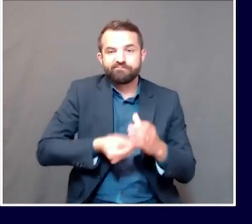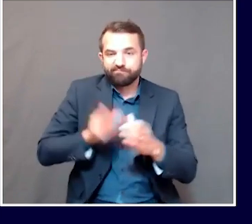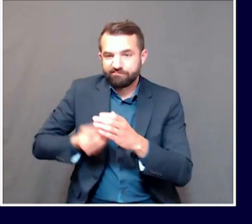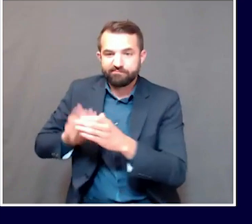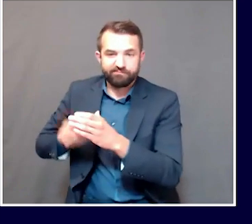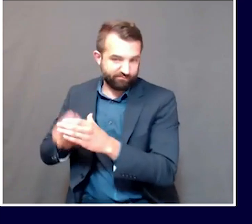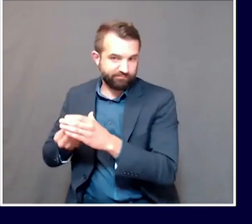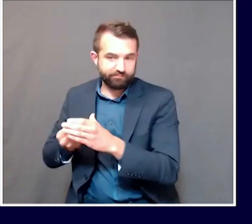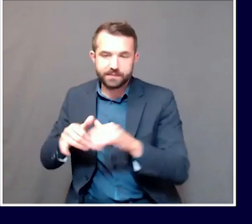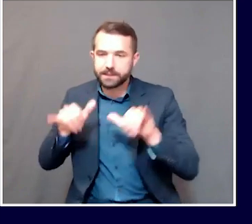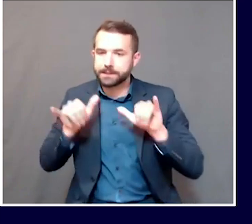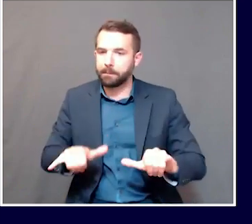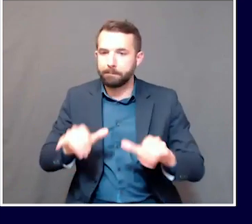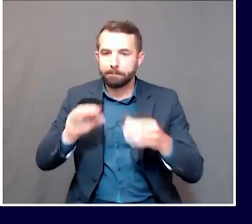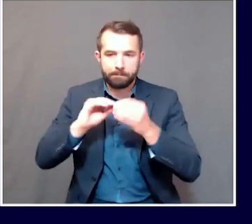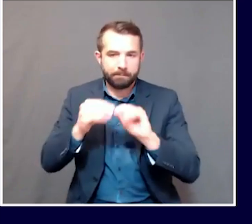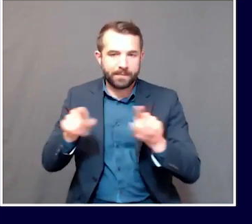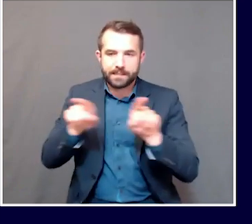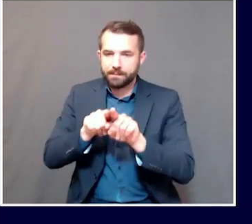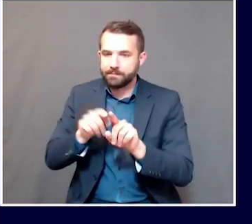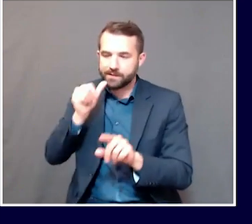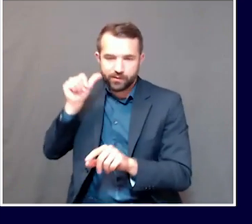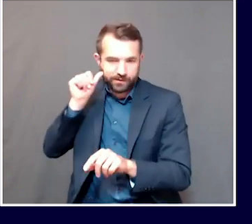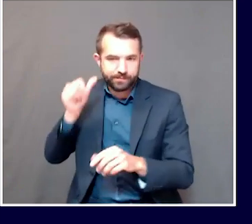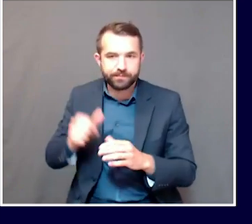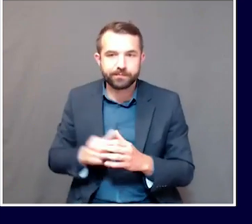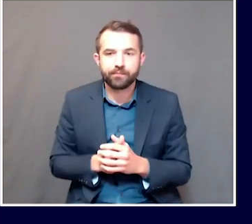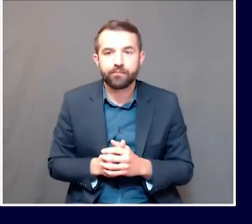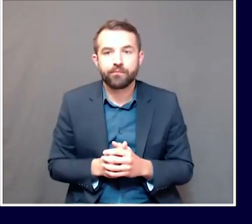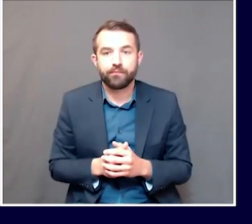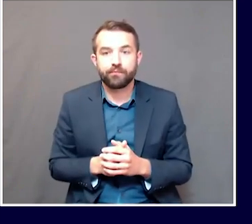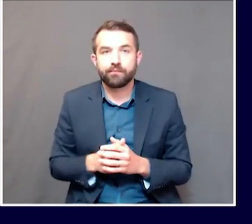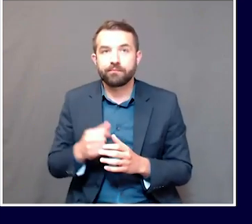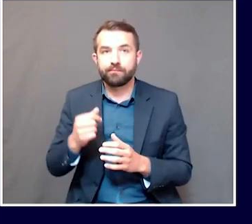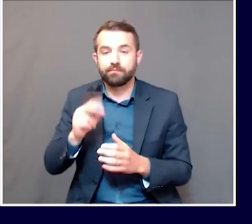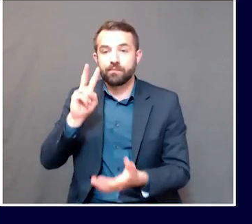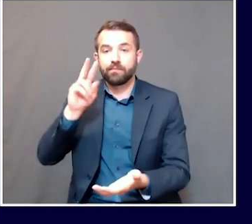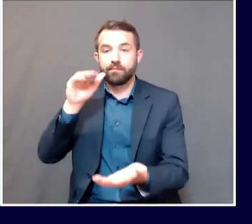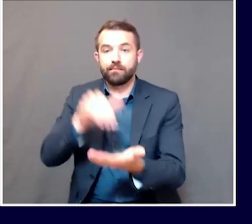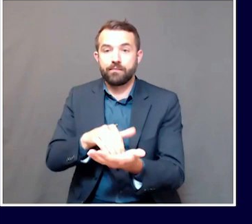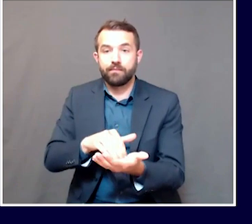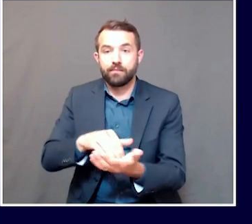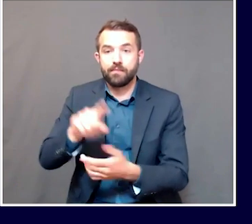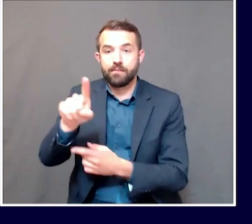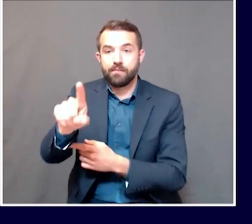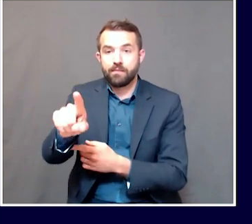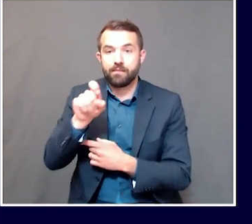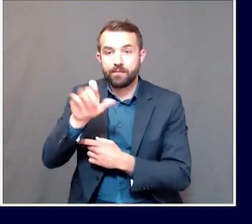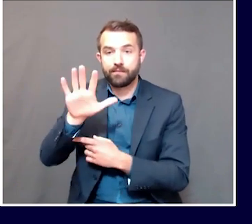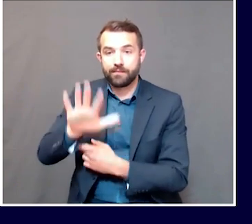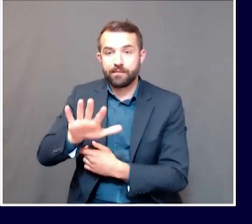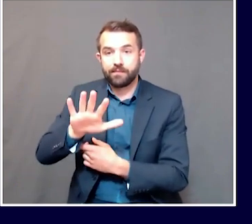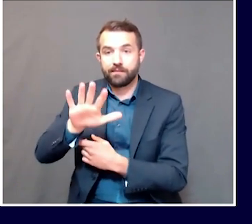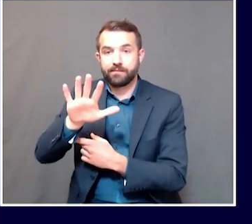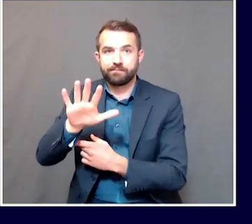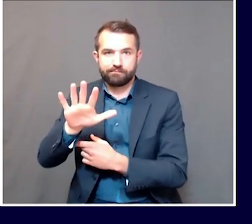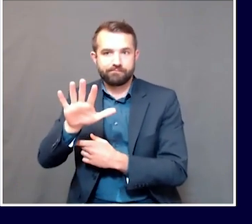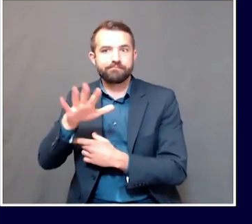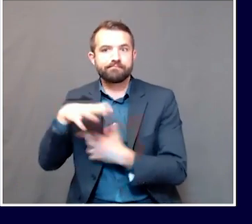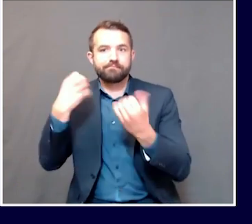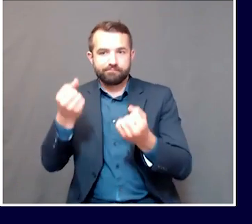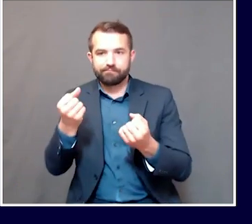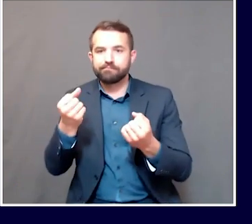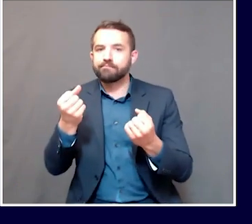passed away with COVID-19 and 2,105 who have recovered, an increase of 43